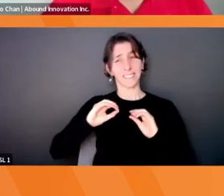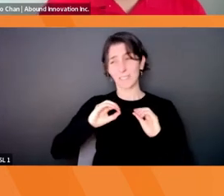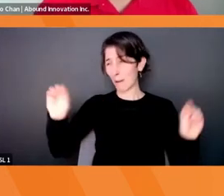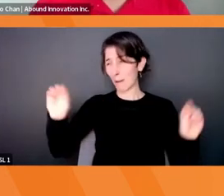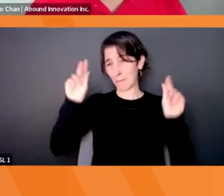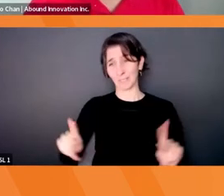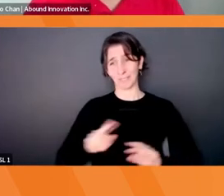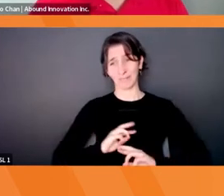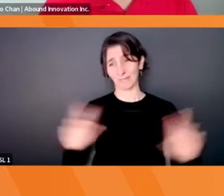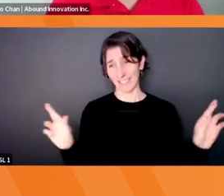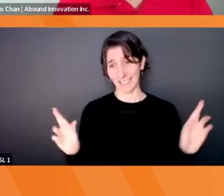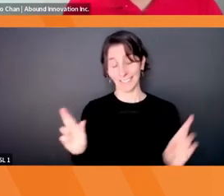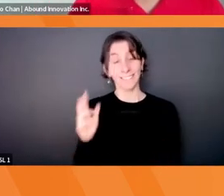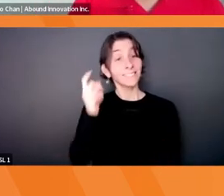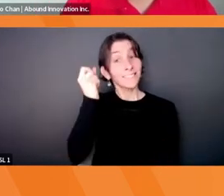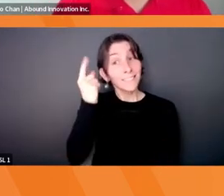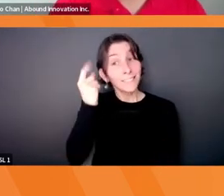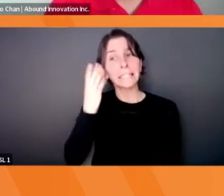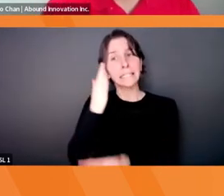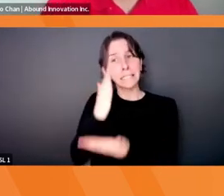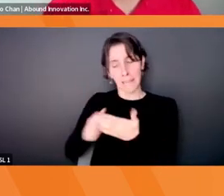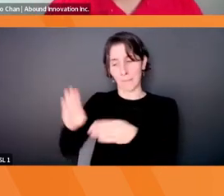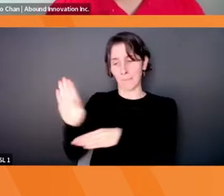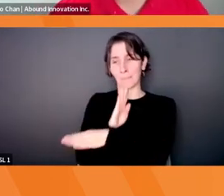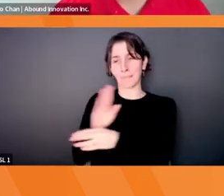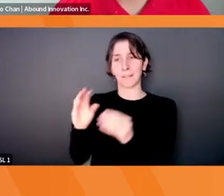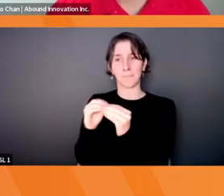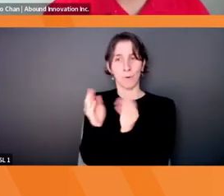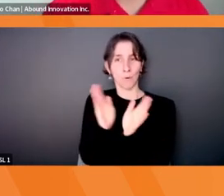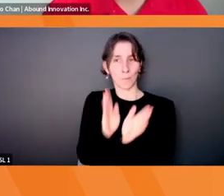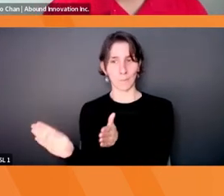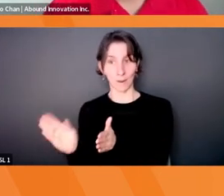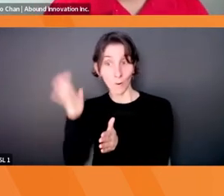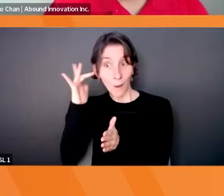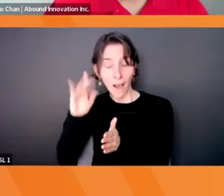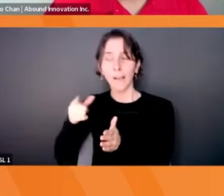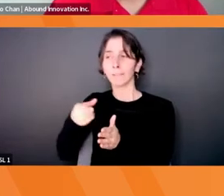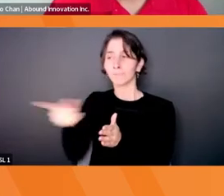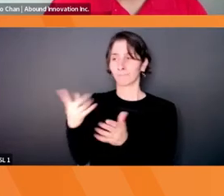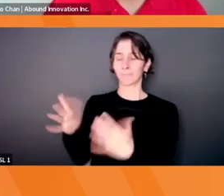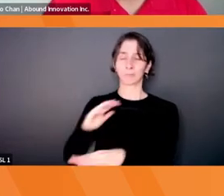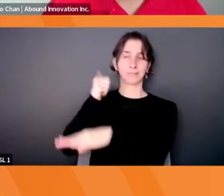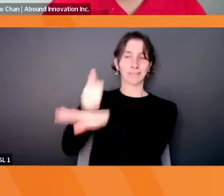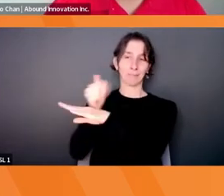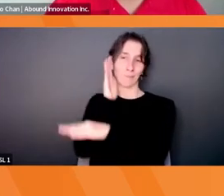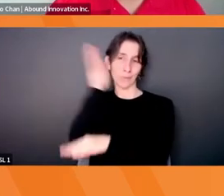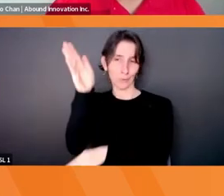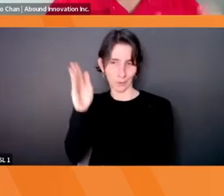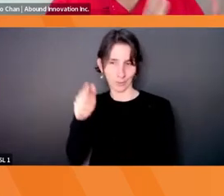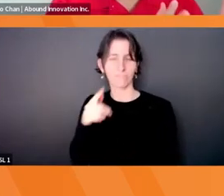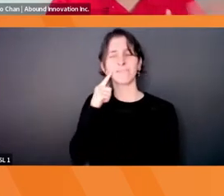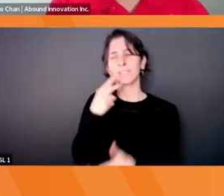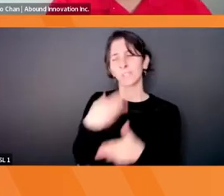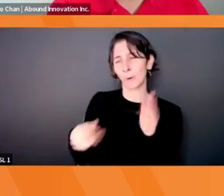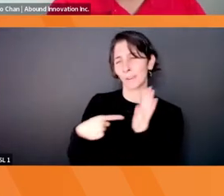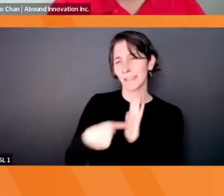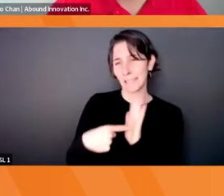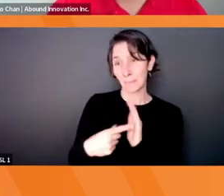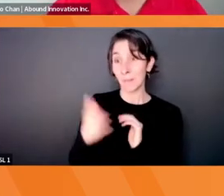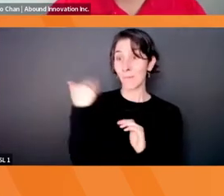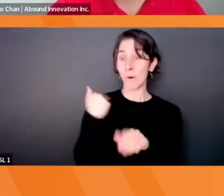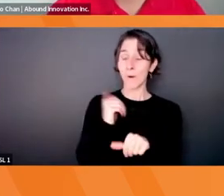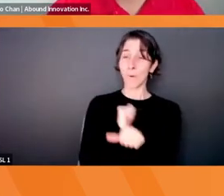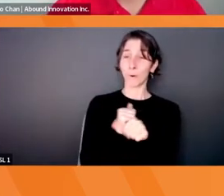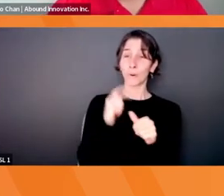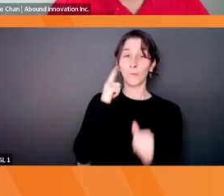However, there were companies who were prepared because they created the future. And I'm going to give you a quick example. I used to work at Chick-fil-A corporate